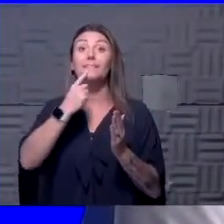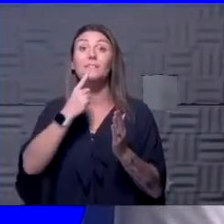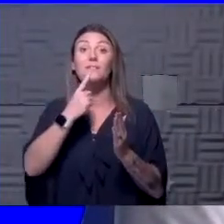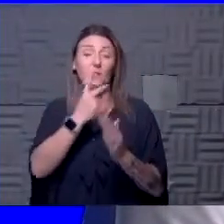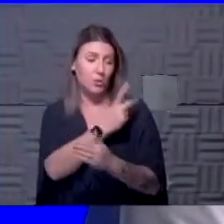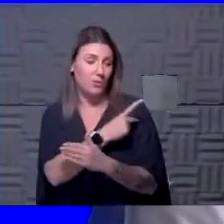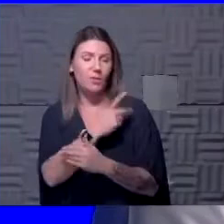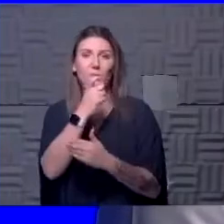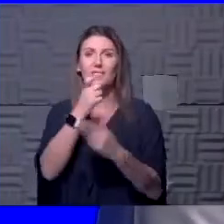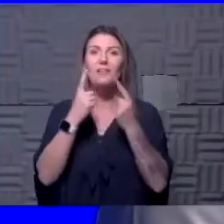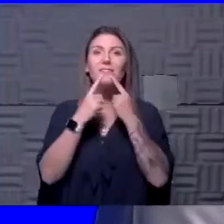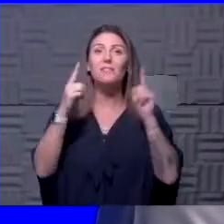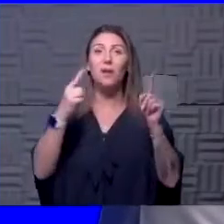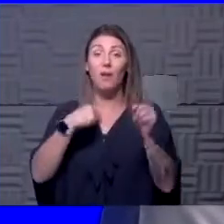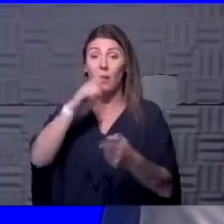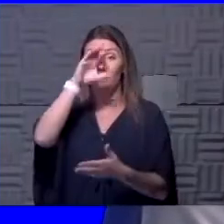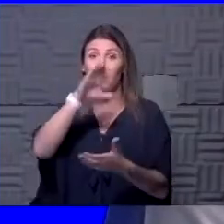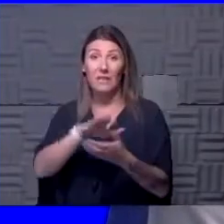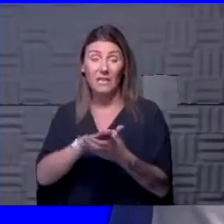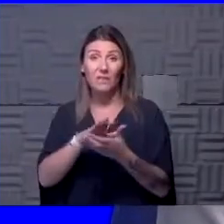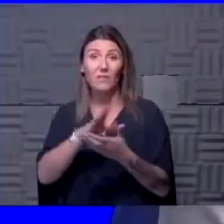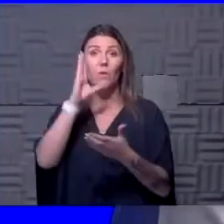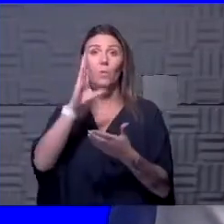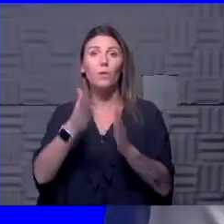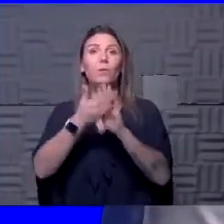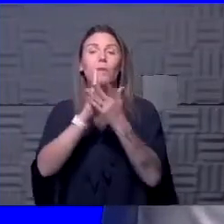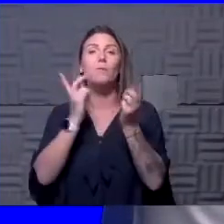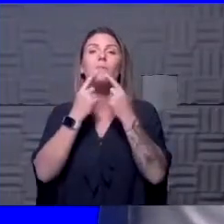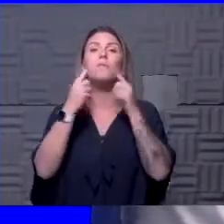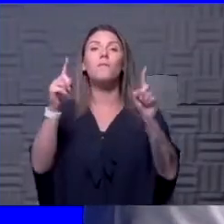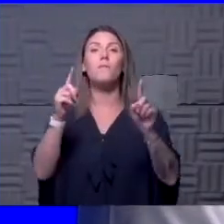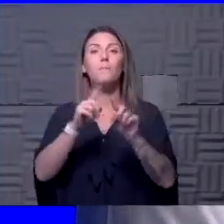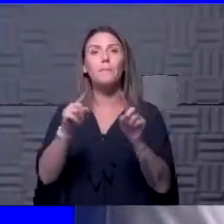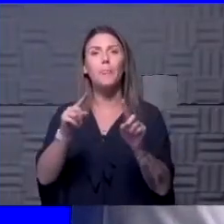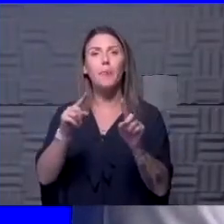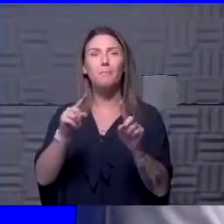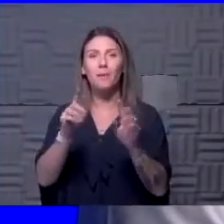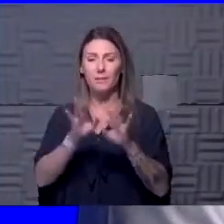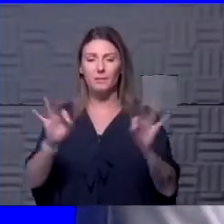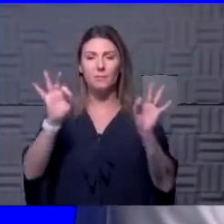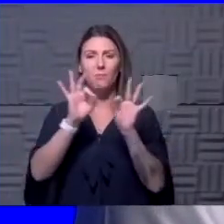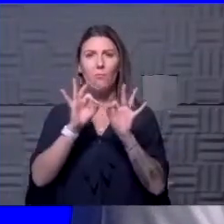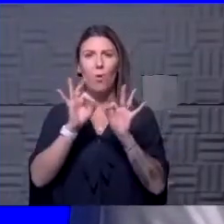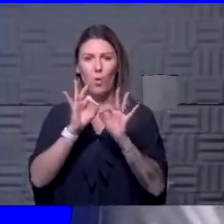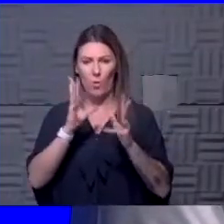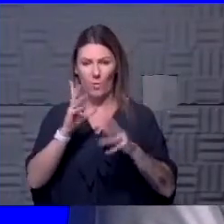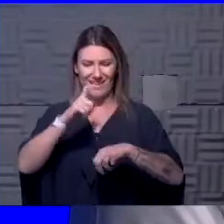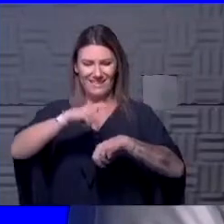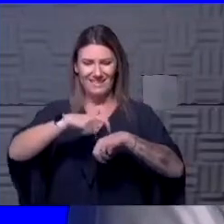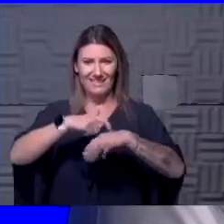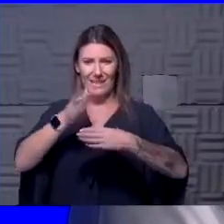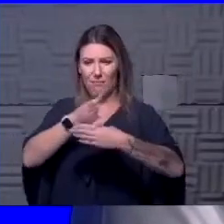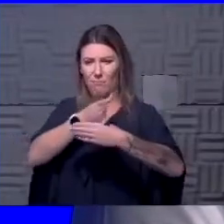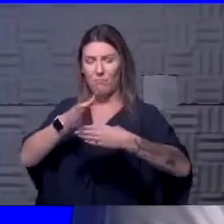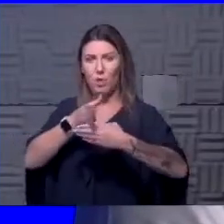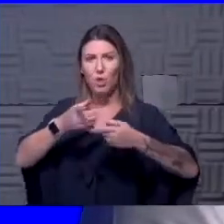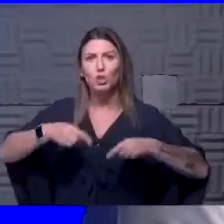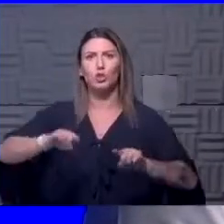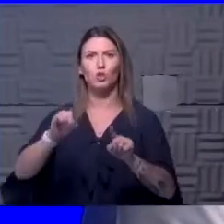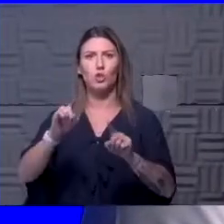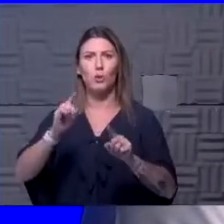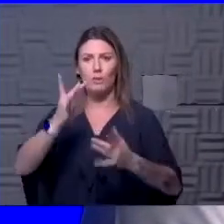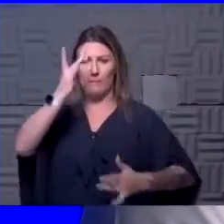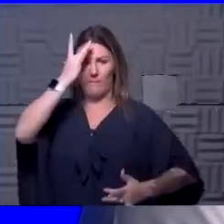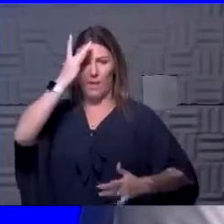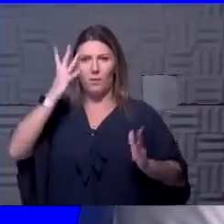really wasn't as effective. I believe it probably will be effective. But I think it also matters, what time point in the infection do you give it? I